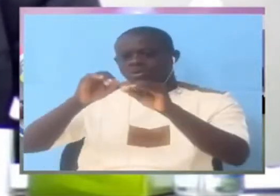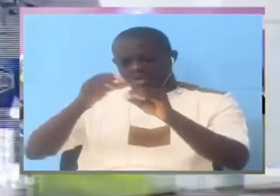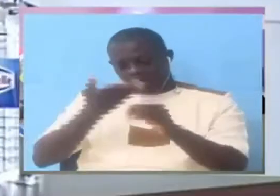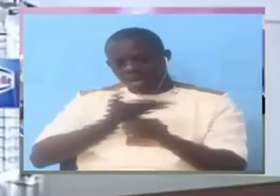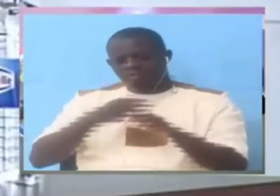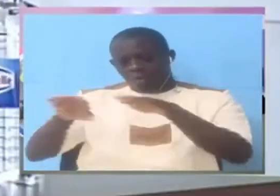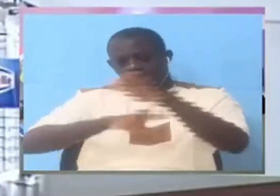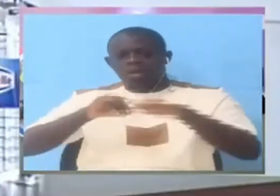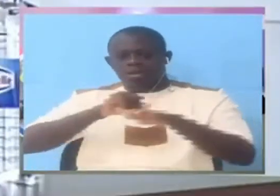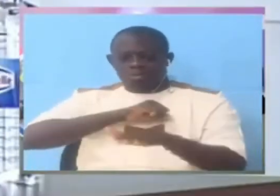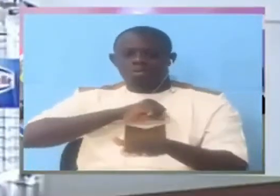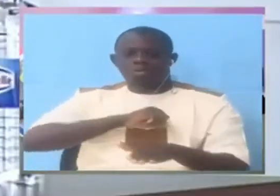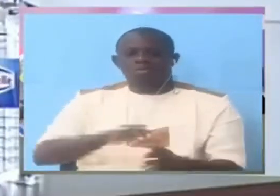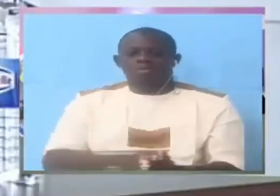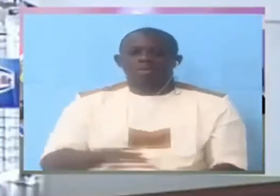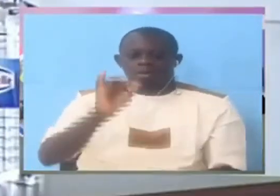Yes.